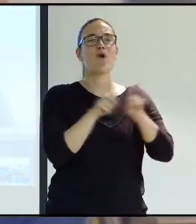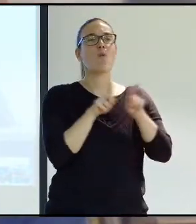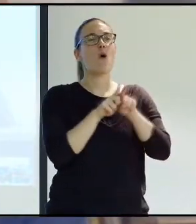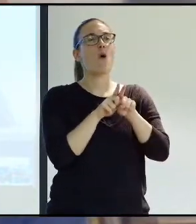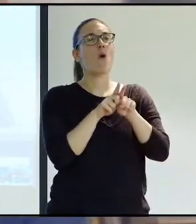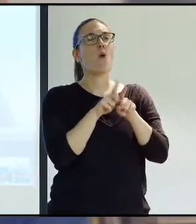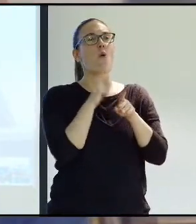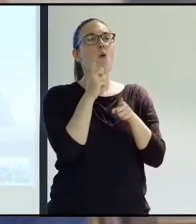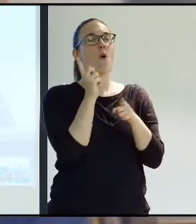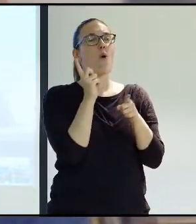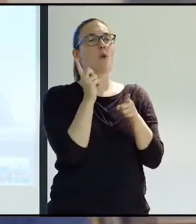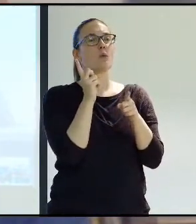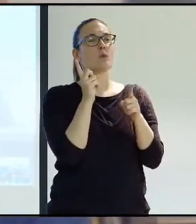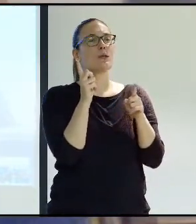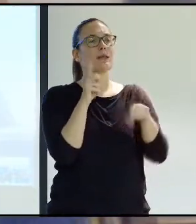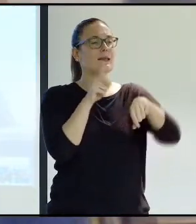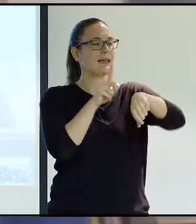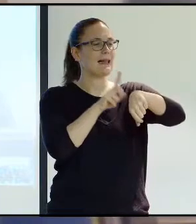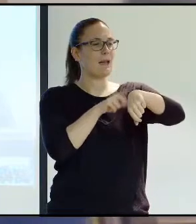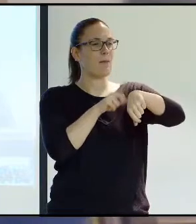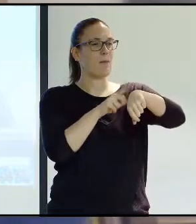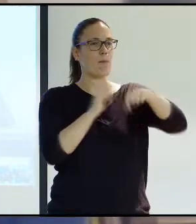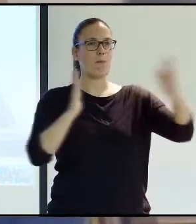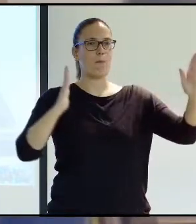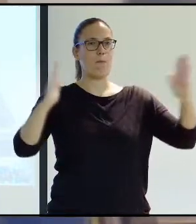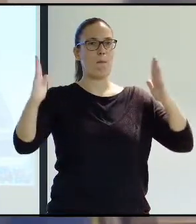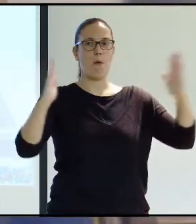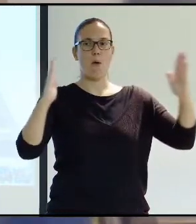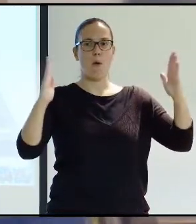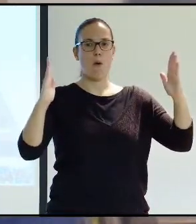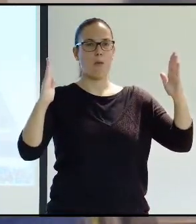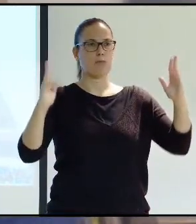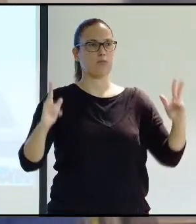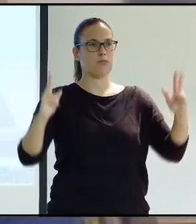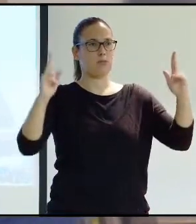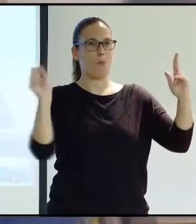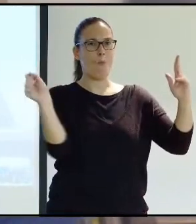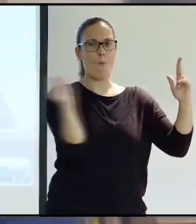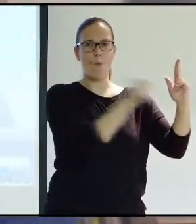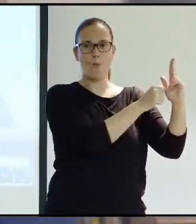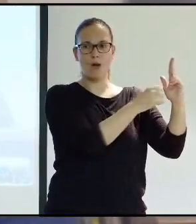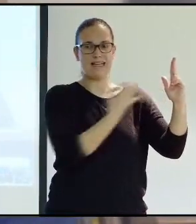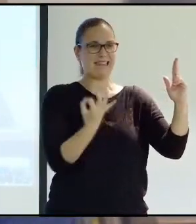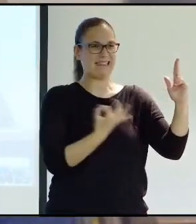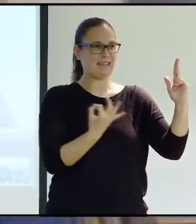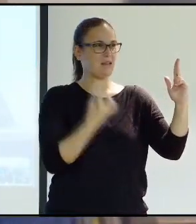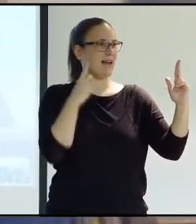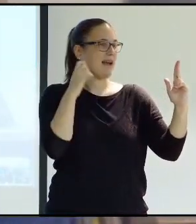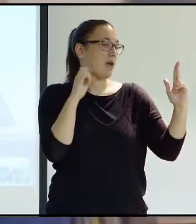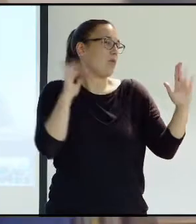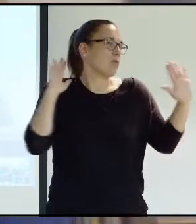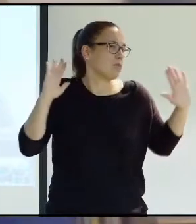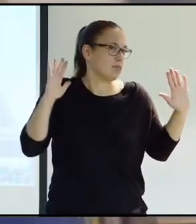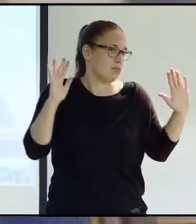And I think here we have a little space and time lapses. And let me explain what I'm talking